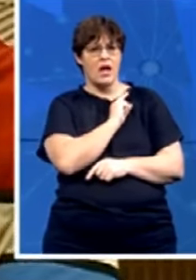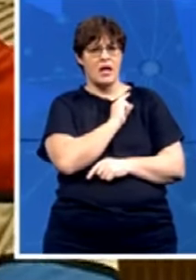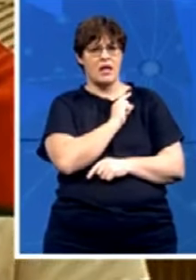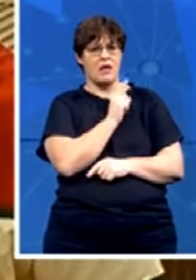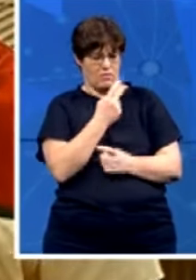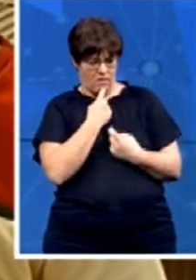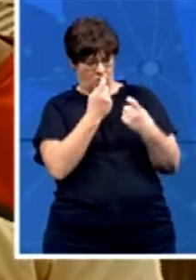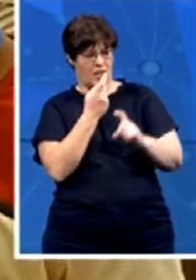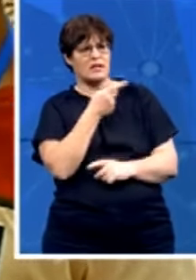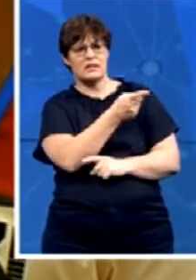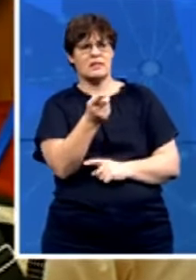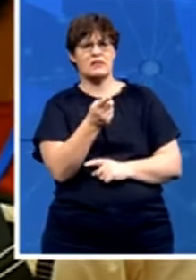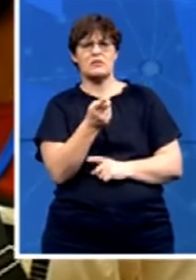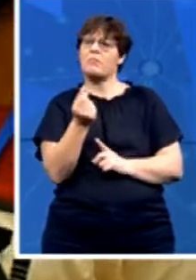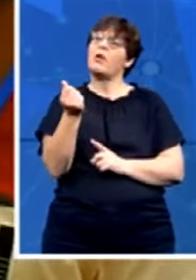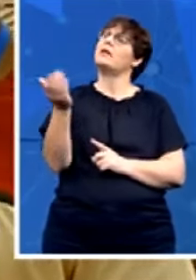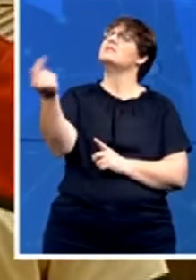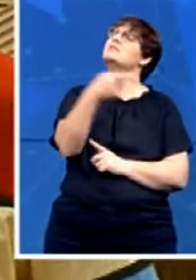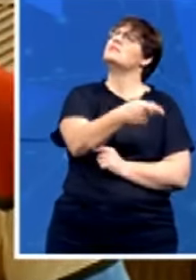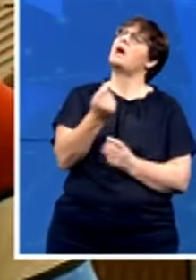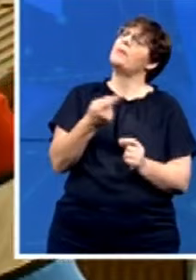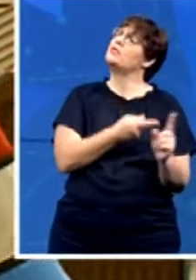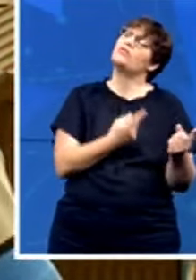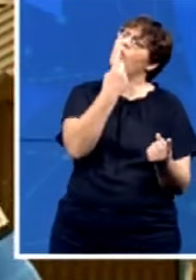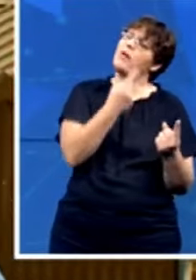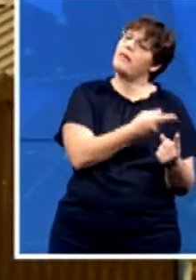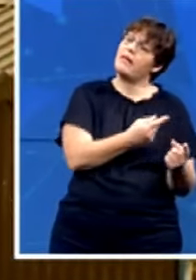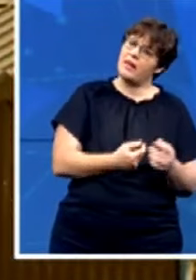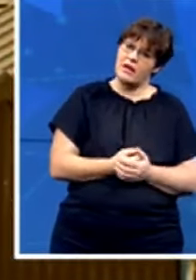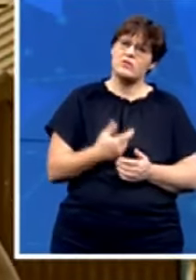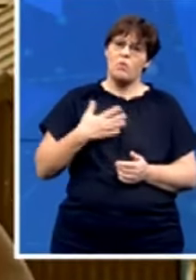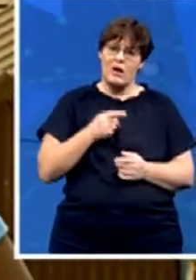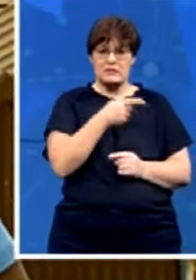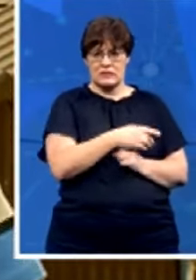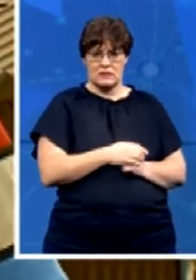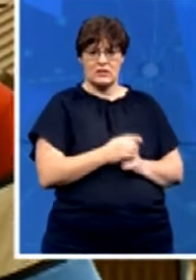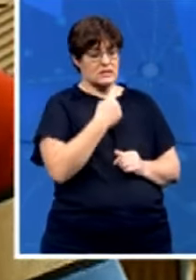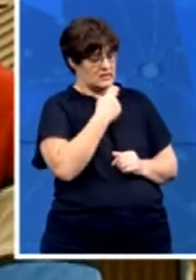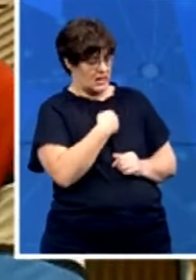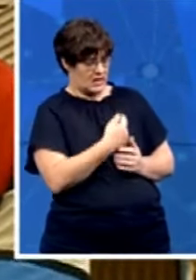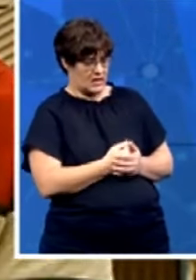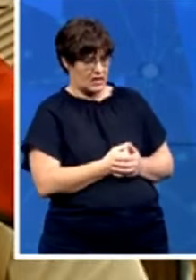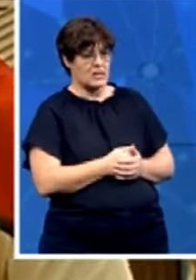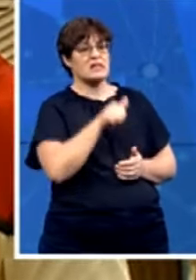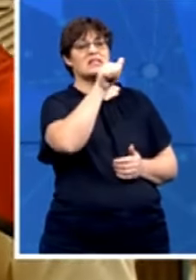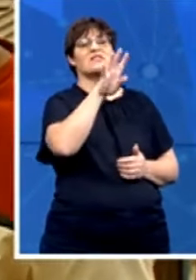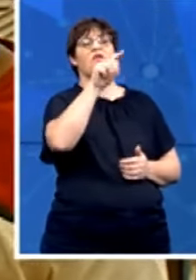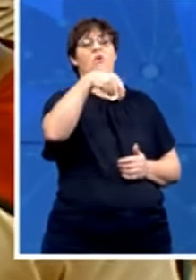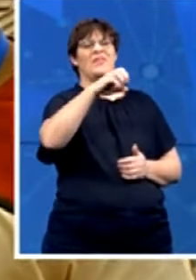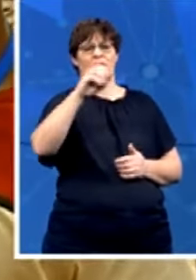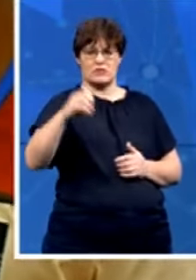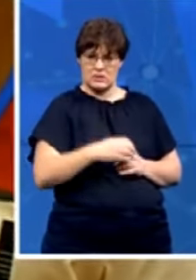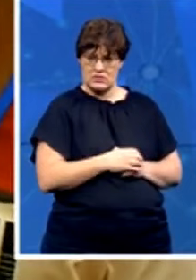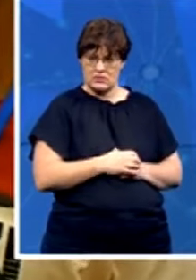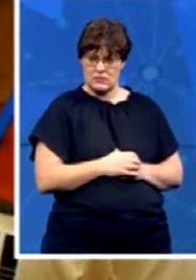municipality to know how much they cost into this cheque then they say for me each is 64,000 clearly even our allocation list for